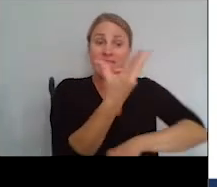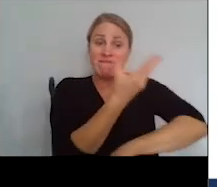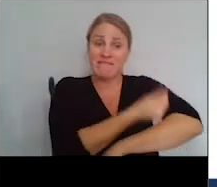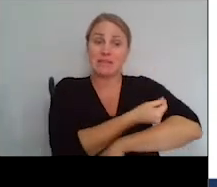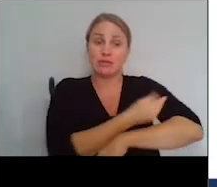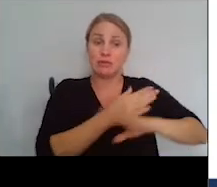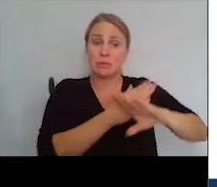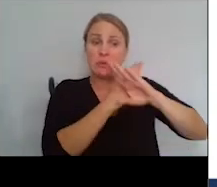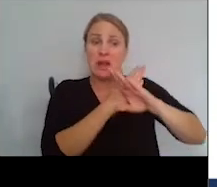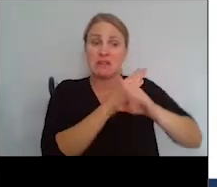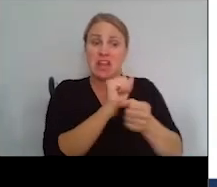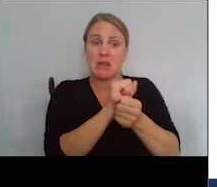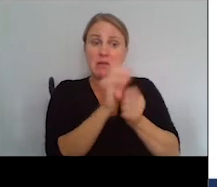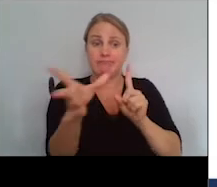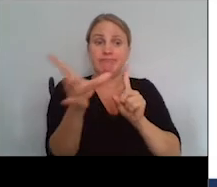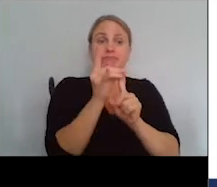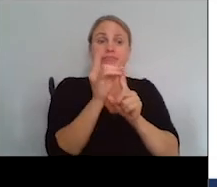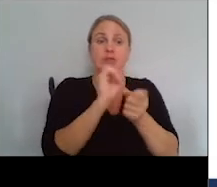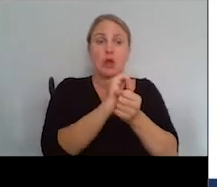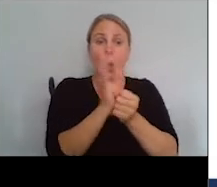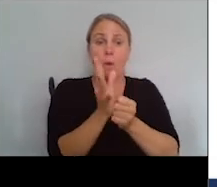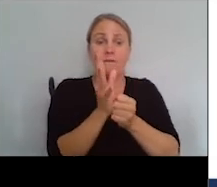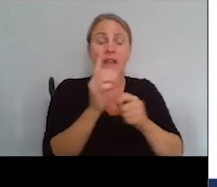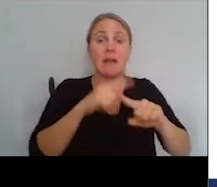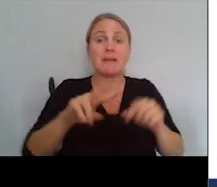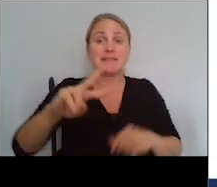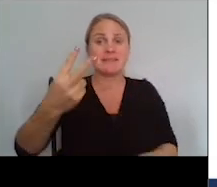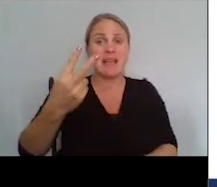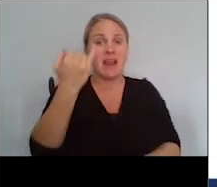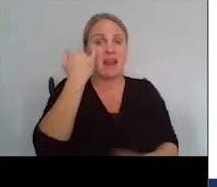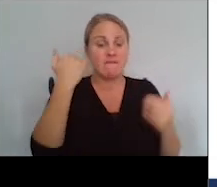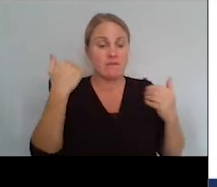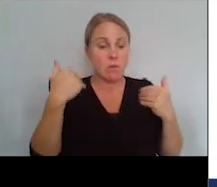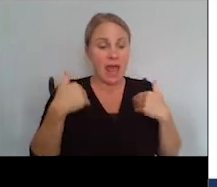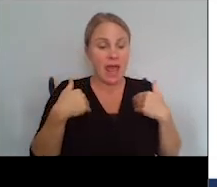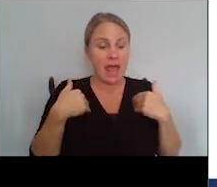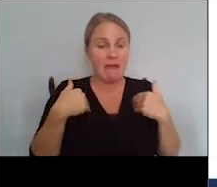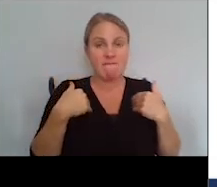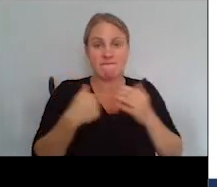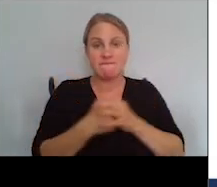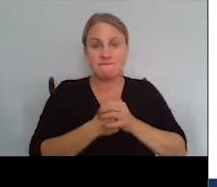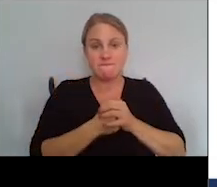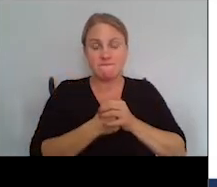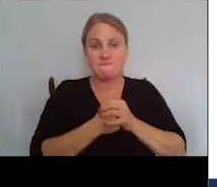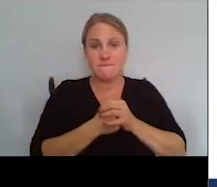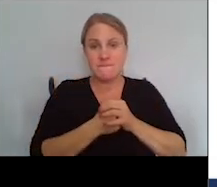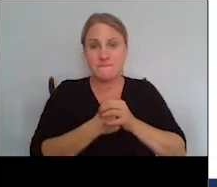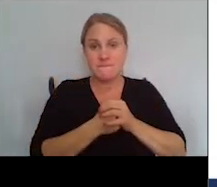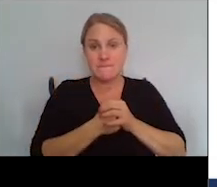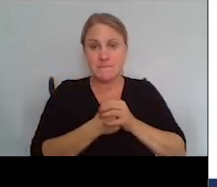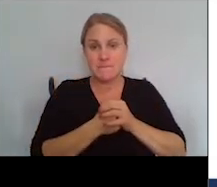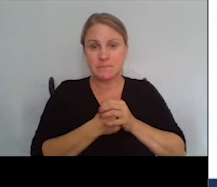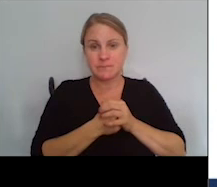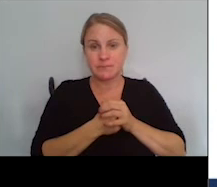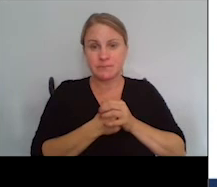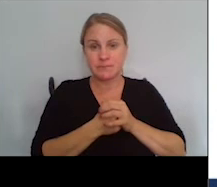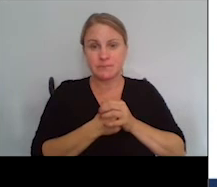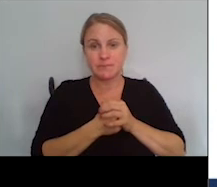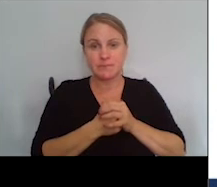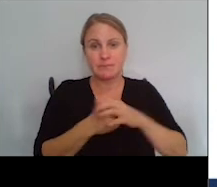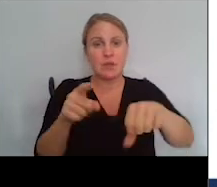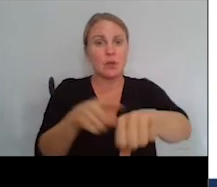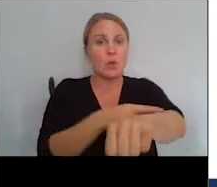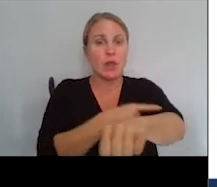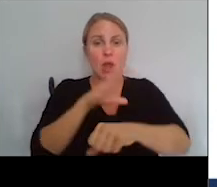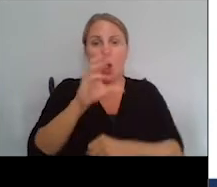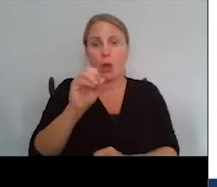you from getting COVID, but secondly, even if you get COVID after vaccines, your long COVID chances go